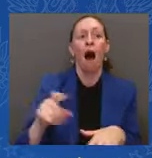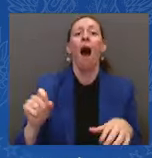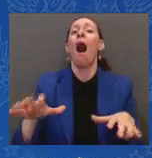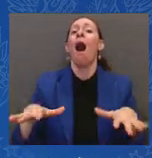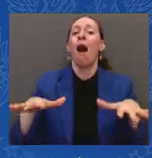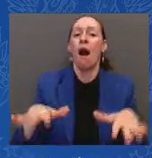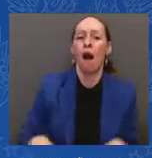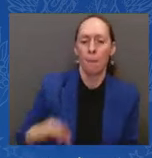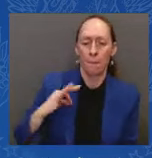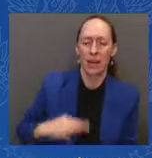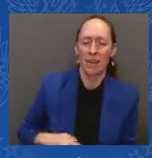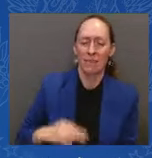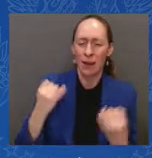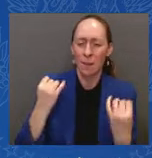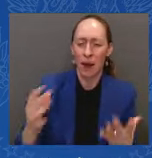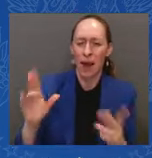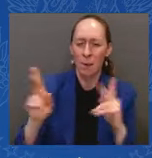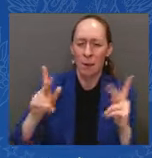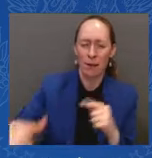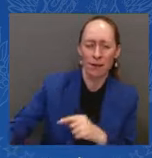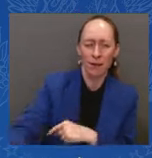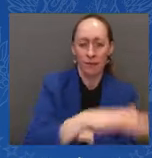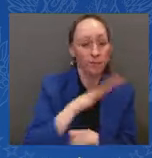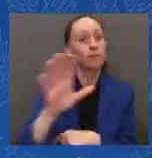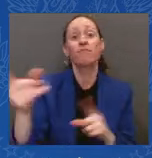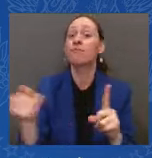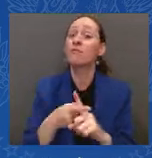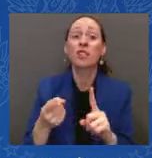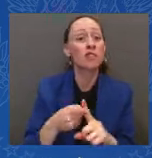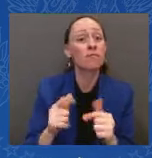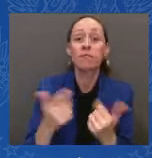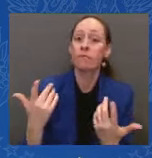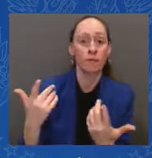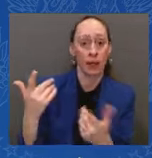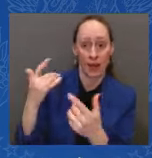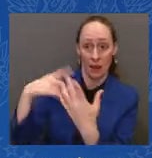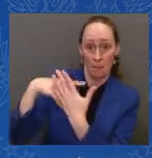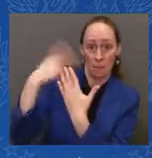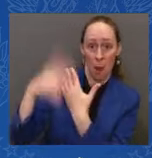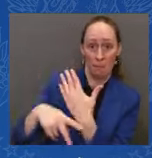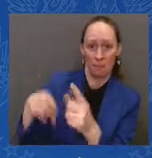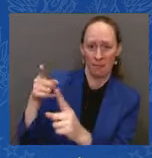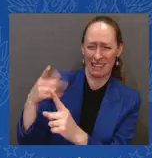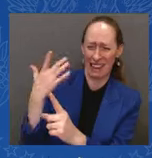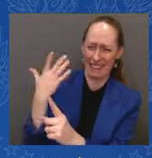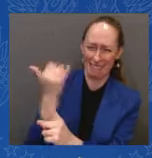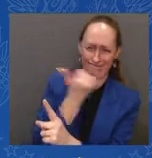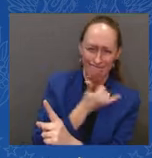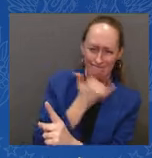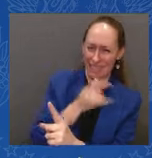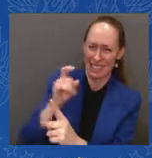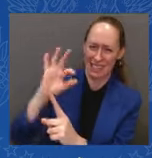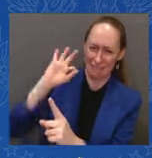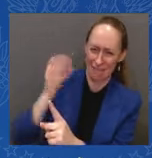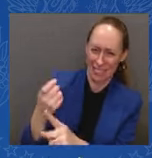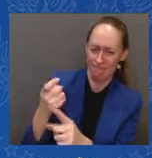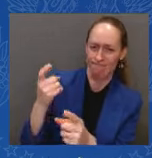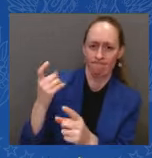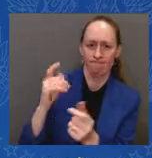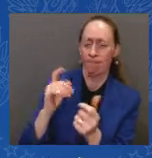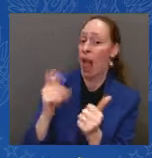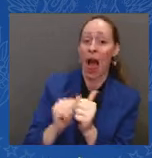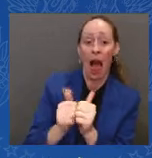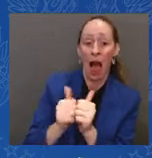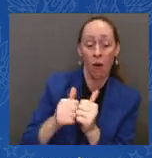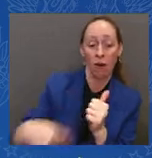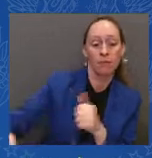supposed to work for student borrowers. We fixed what was called the Public Service Loan Forgiveness Program, which